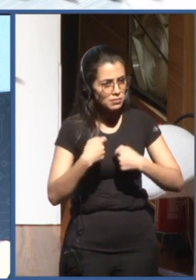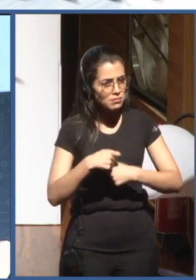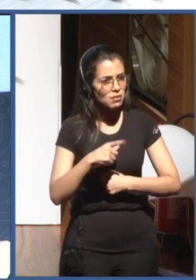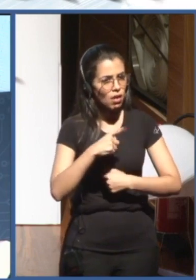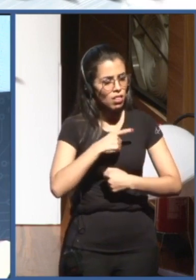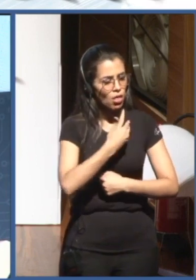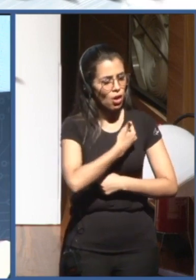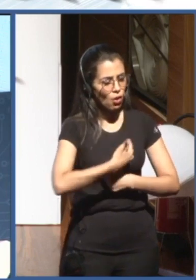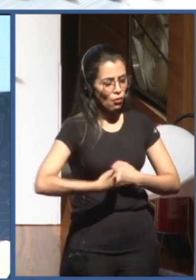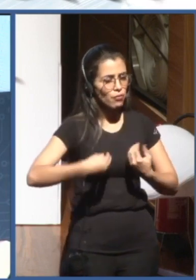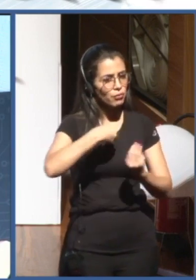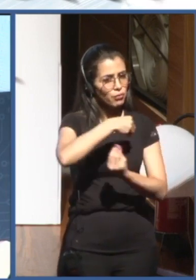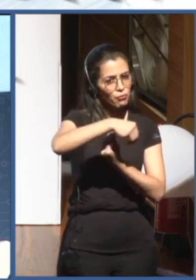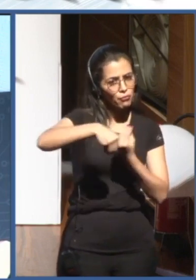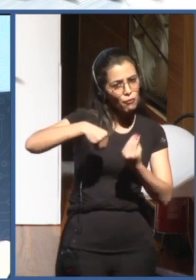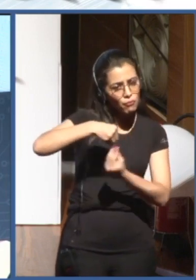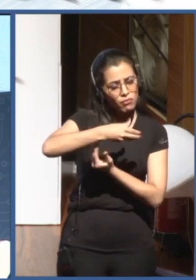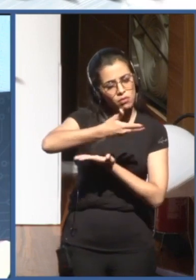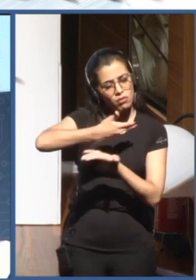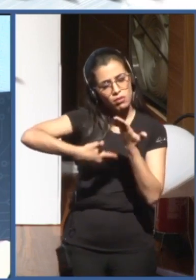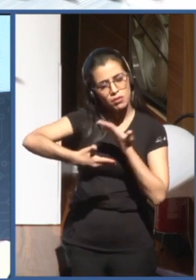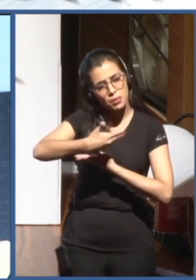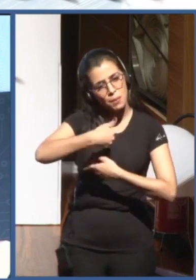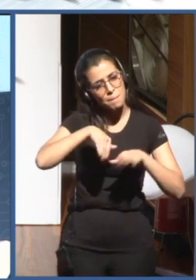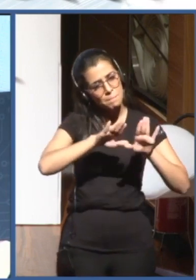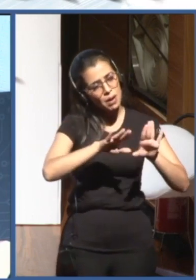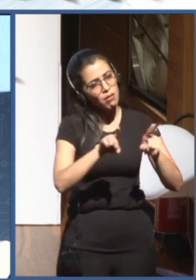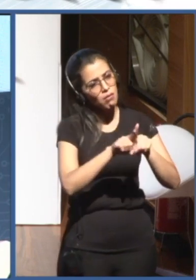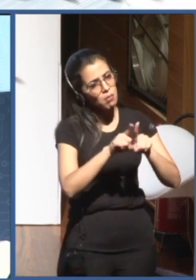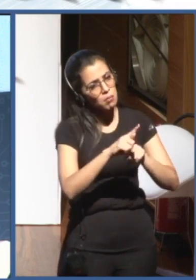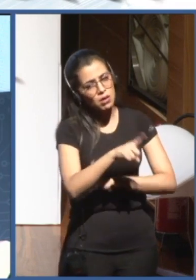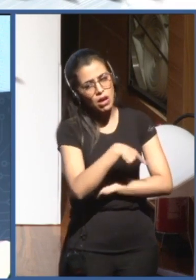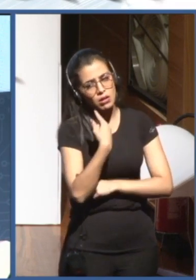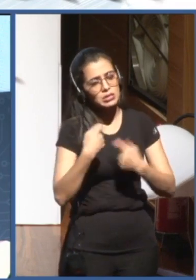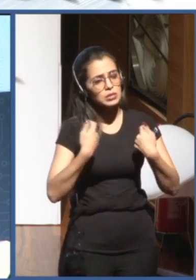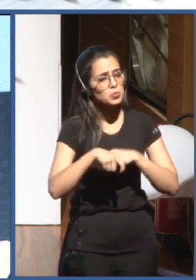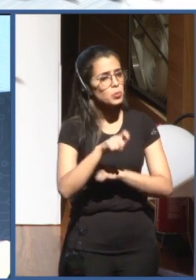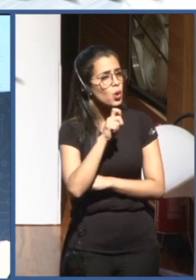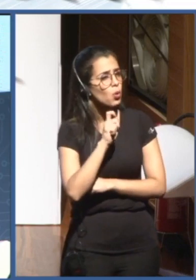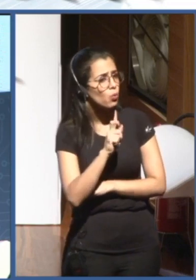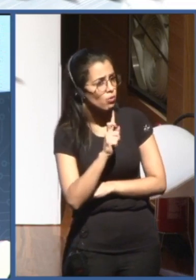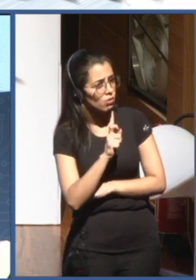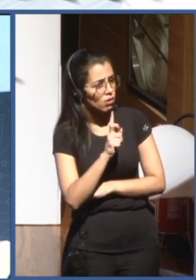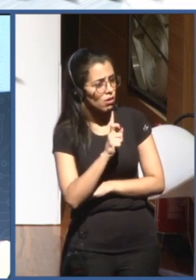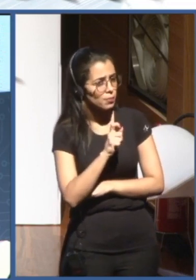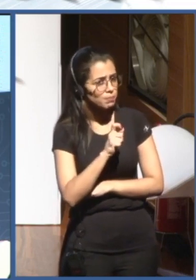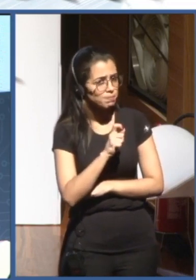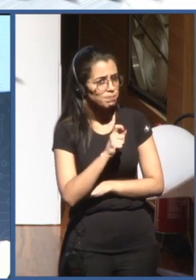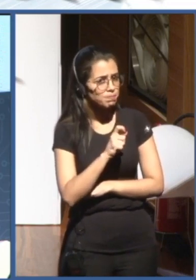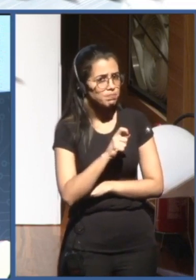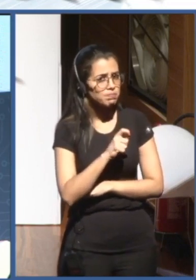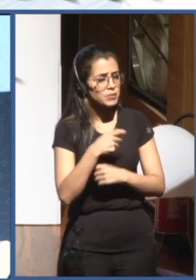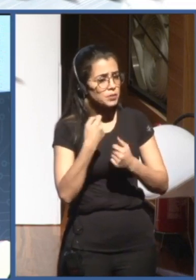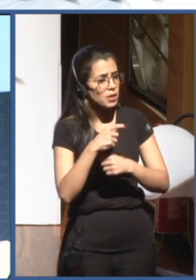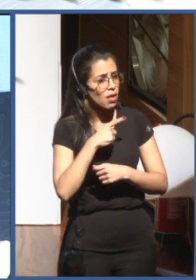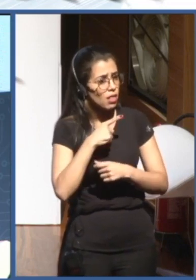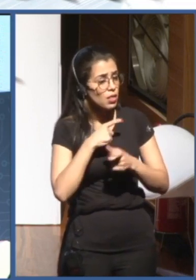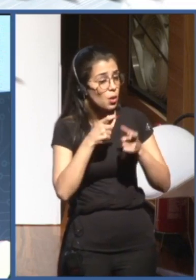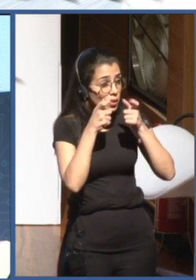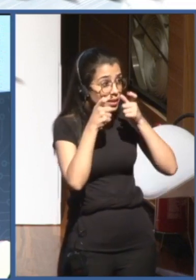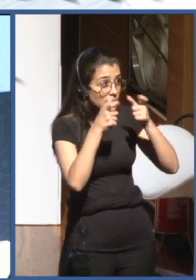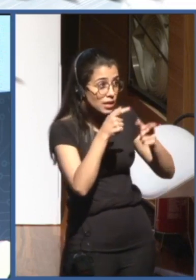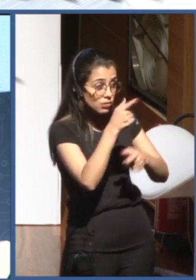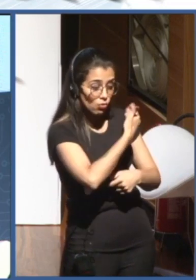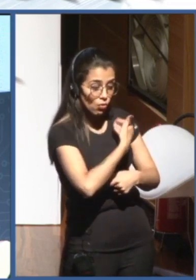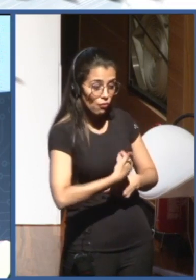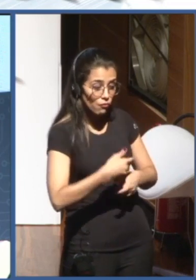the adoption of the General Conference. We see the interest also by the governments is big.